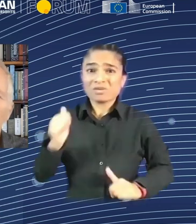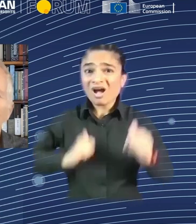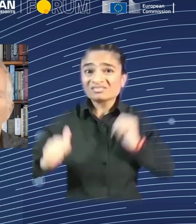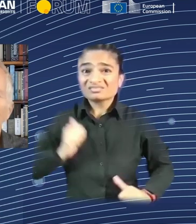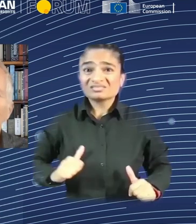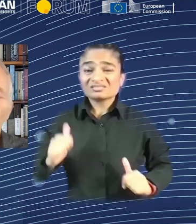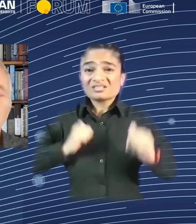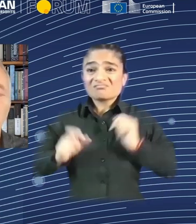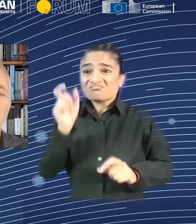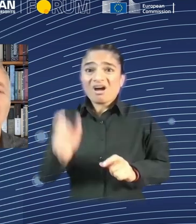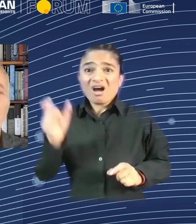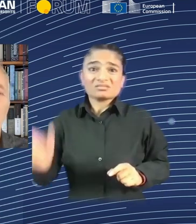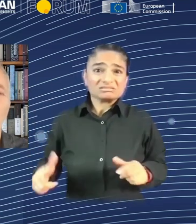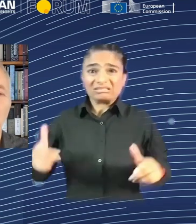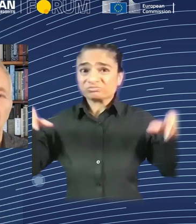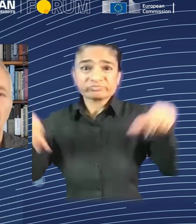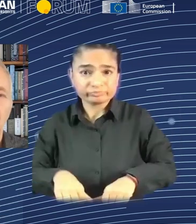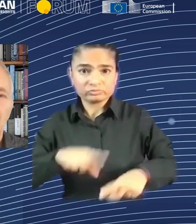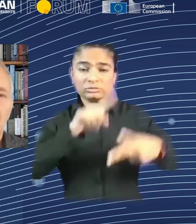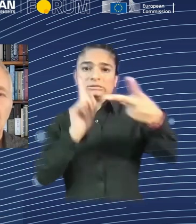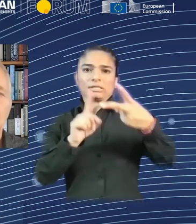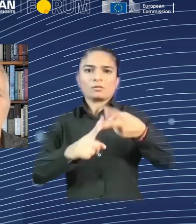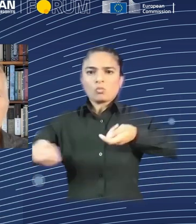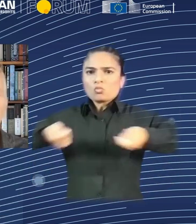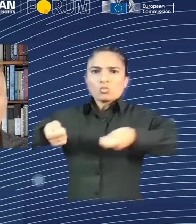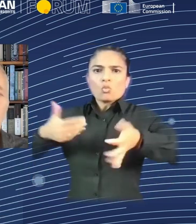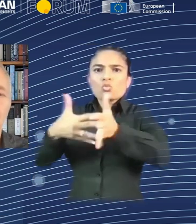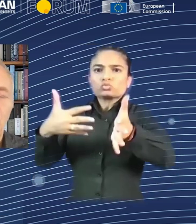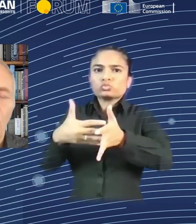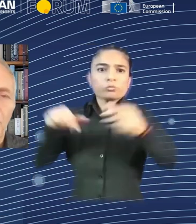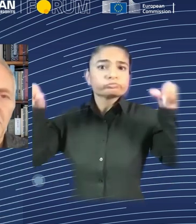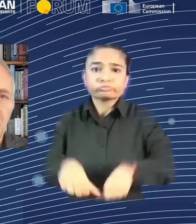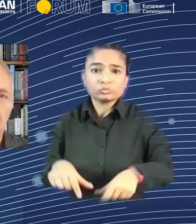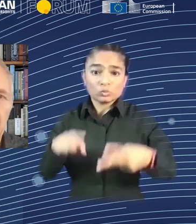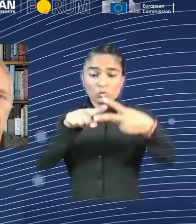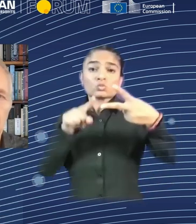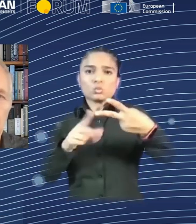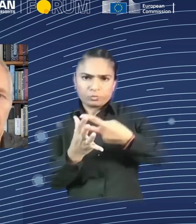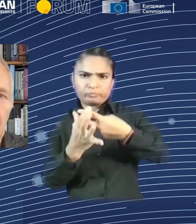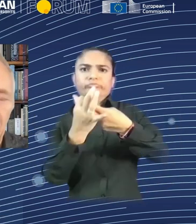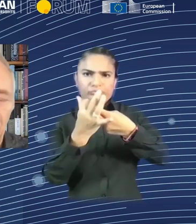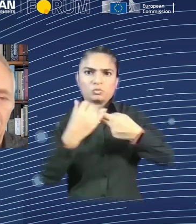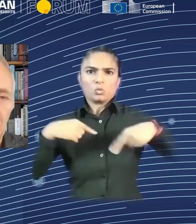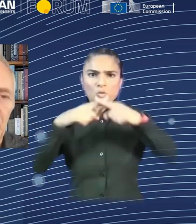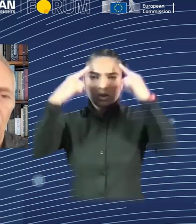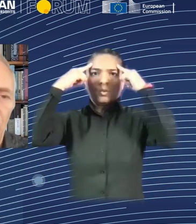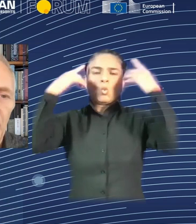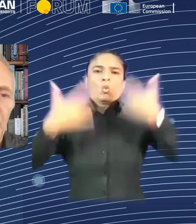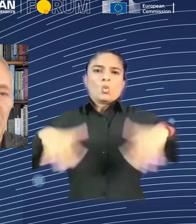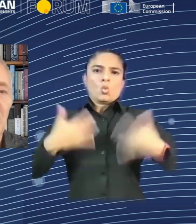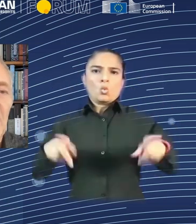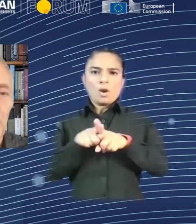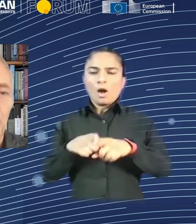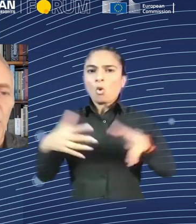are closer together than we think. This idea of loss of control risk is something that in AI circles is called